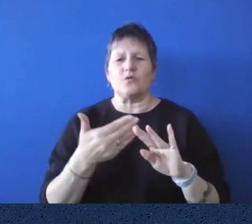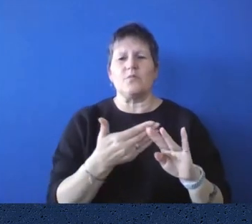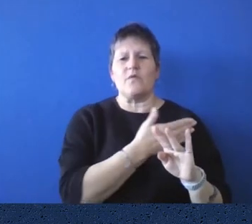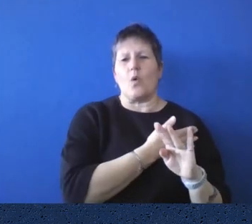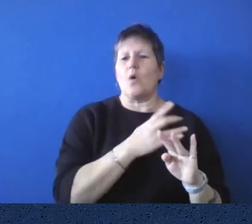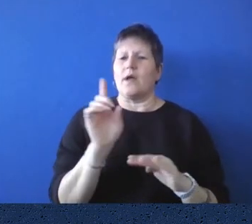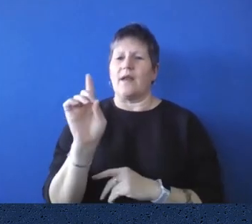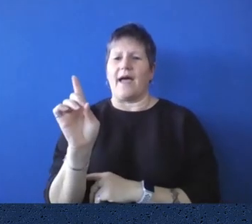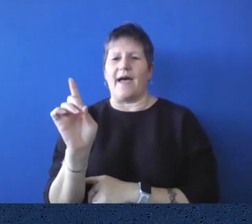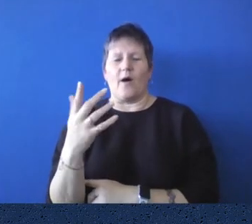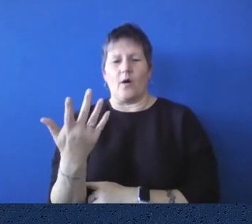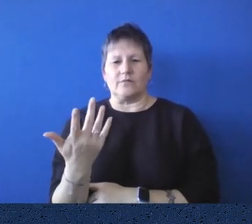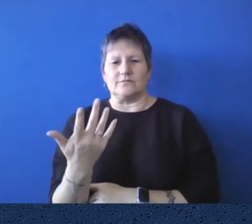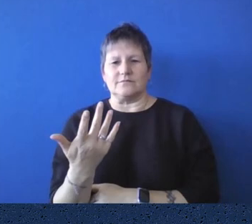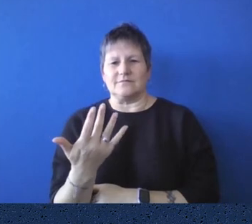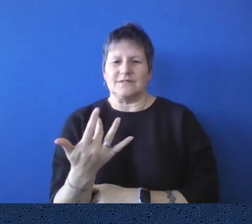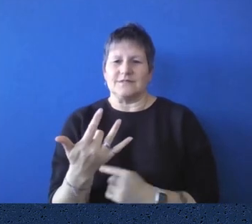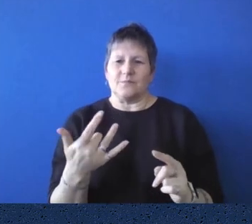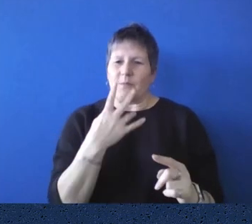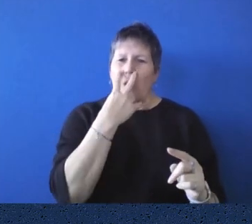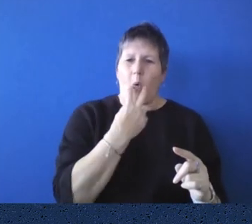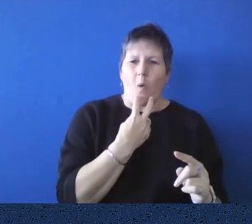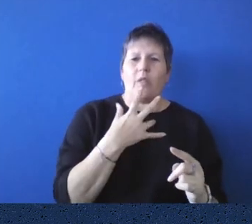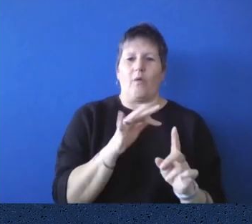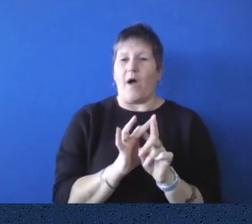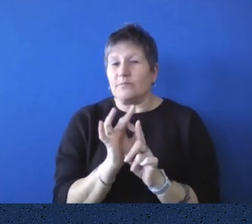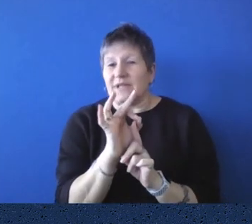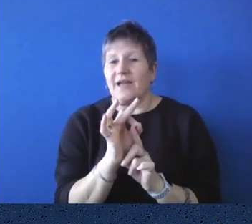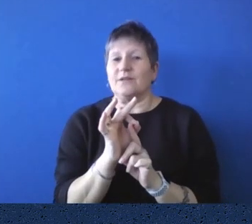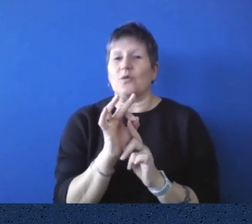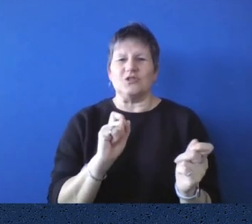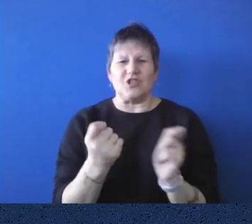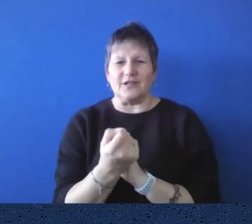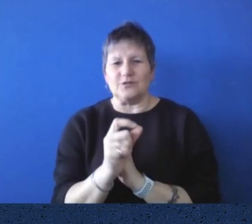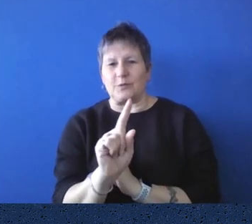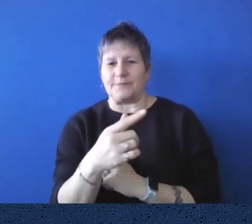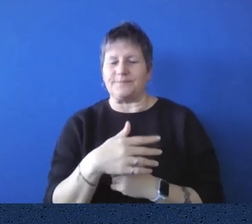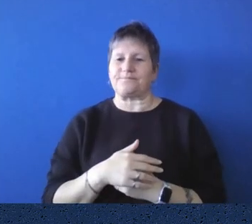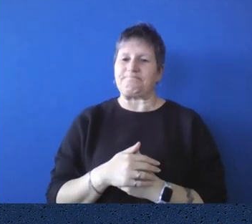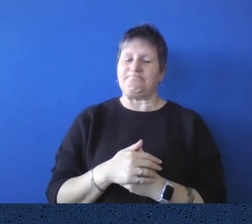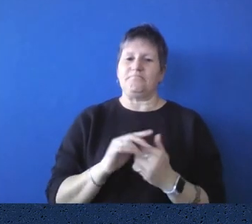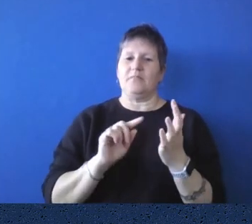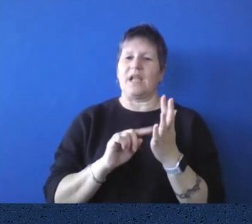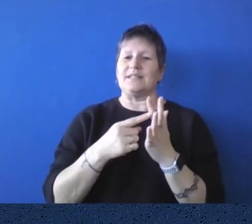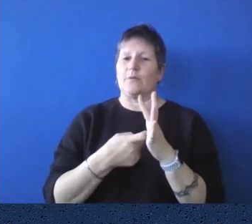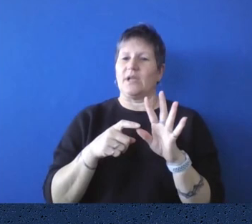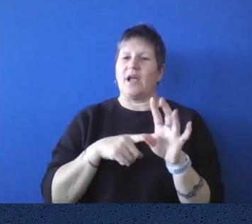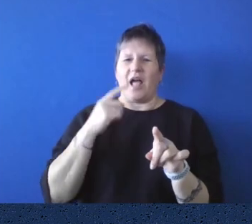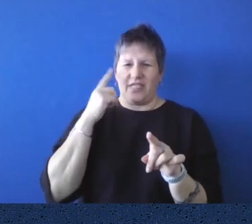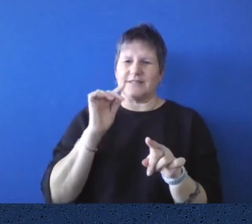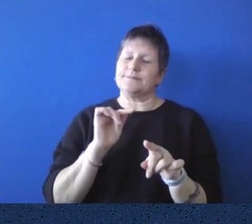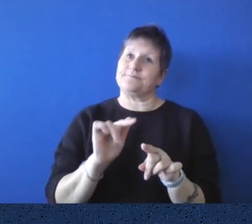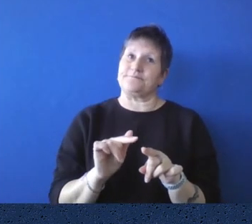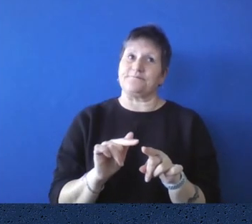moved away from, that we've, we've, you know, updated. Well, I think, um, essentially the services that the library